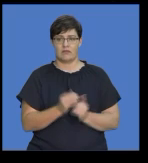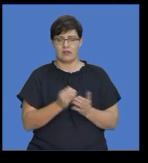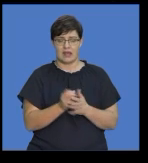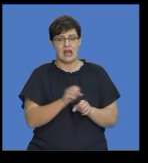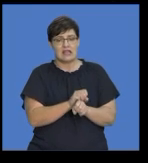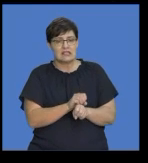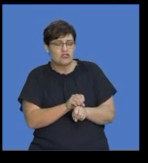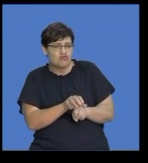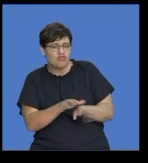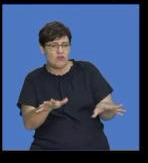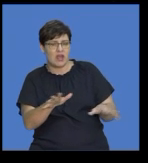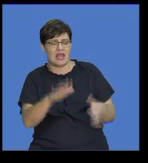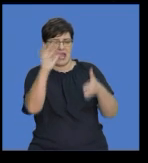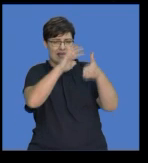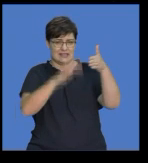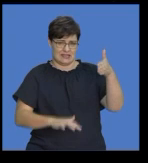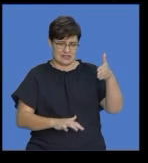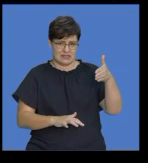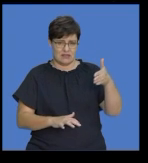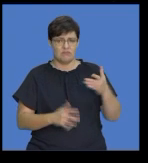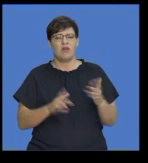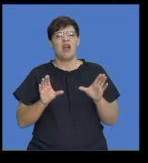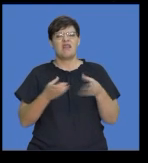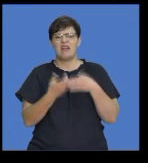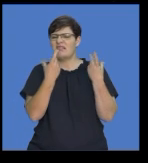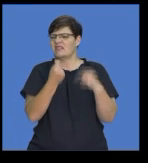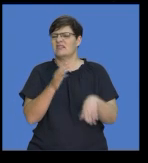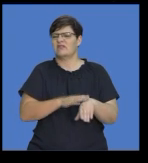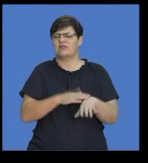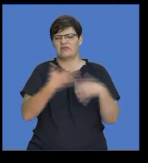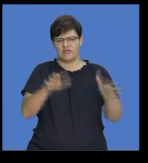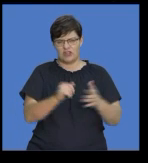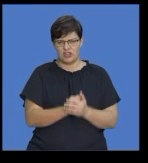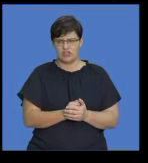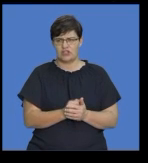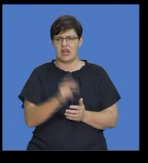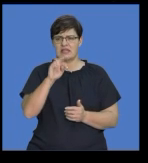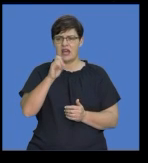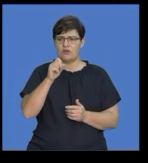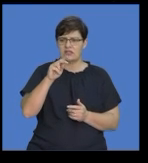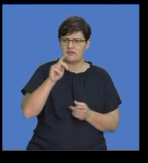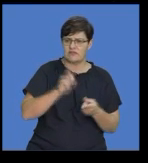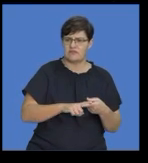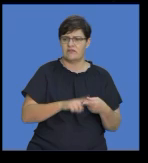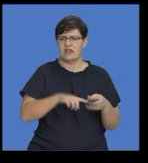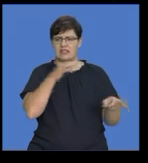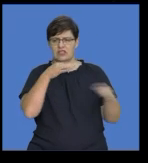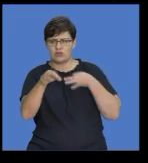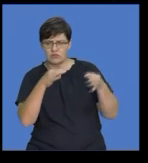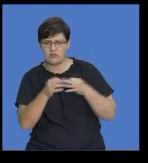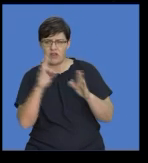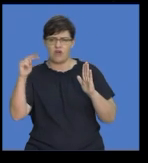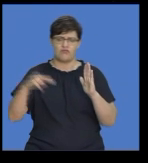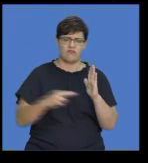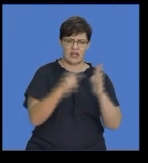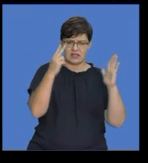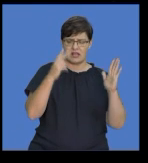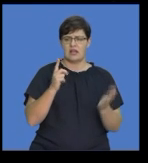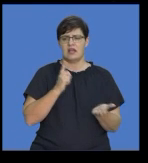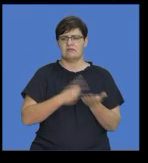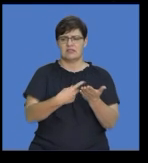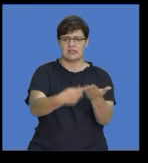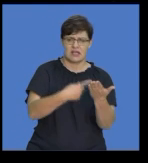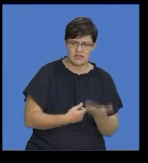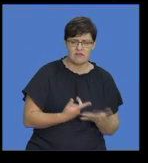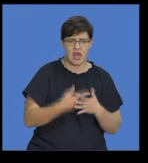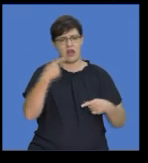of essays. This is something we've done during class time. We've done the narrative essay, the descriptive essay, reflective essay, discursive essay and